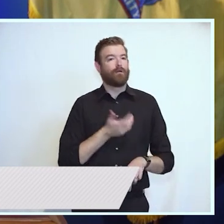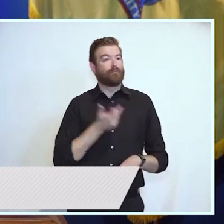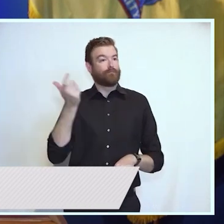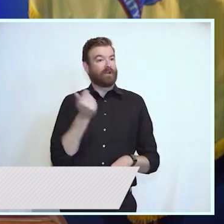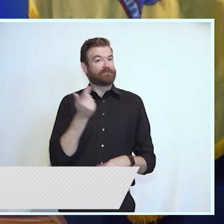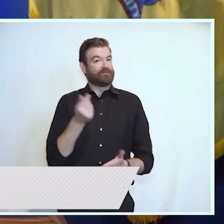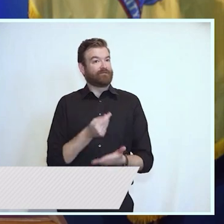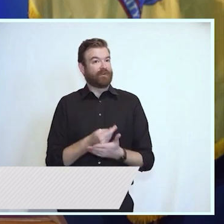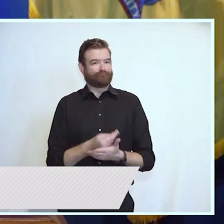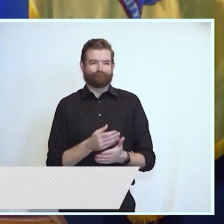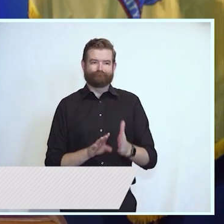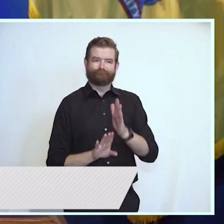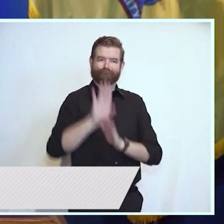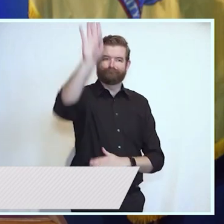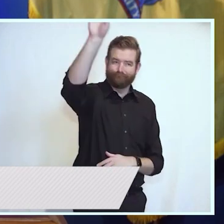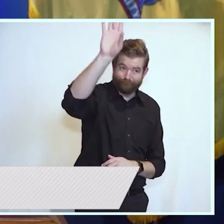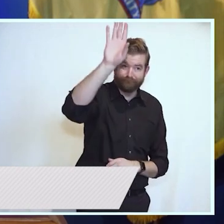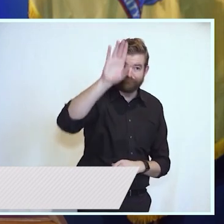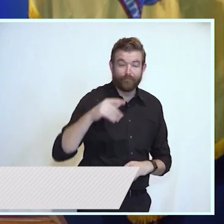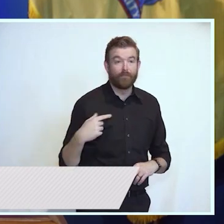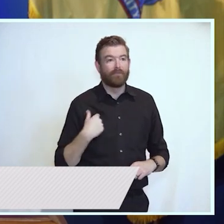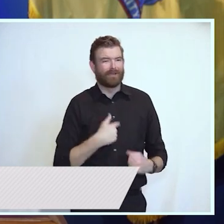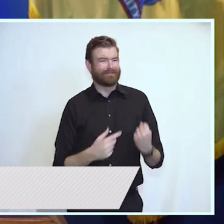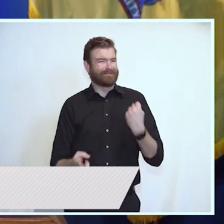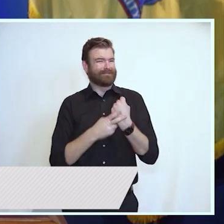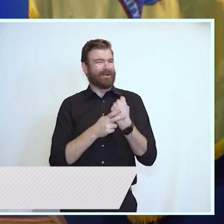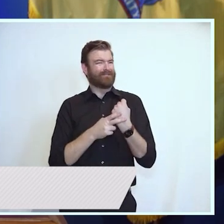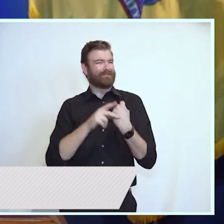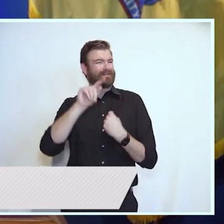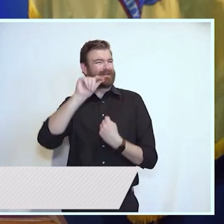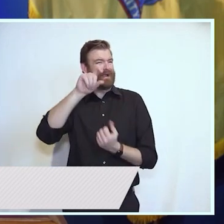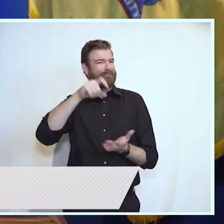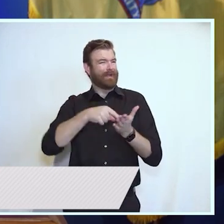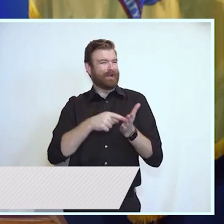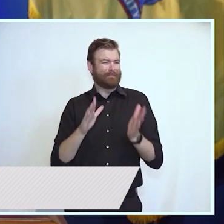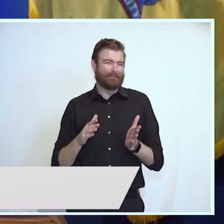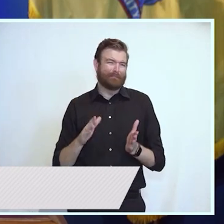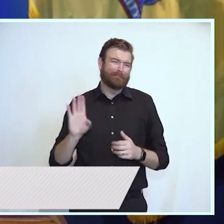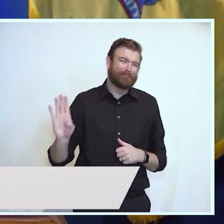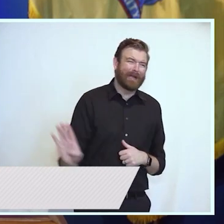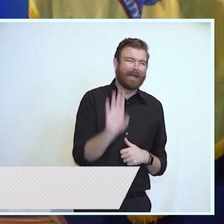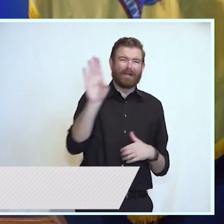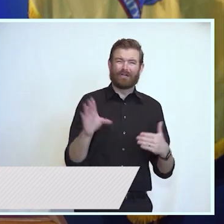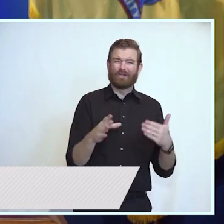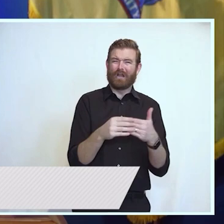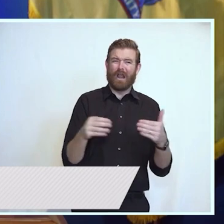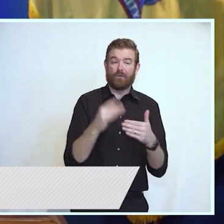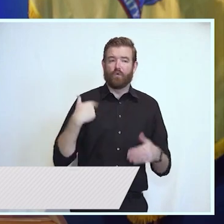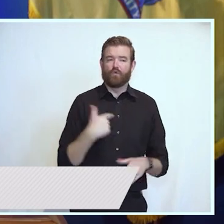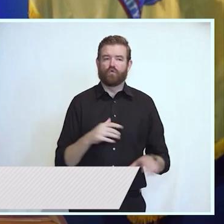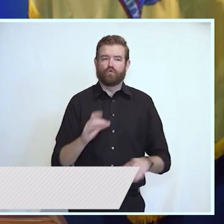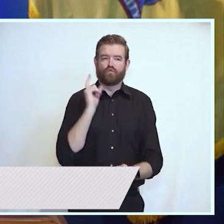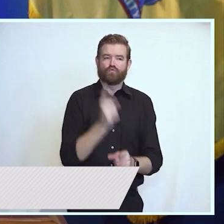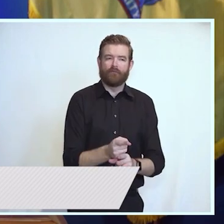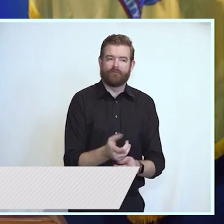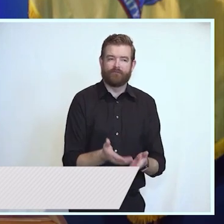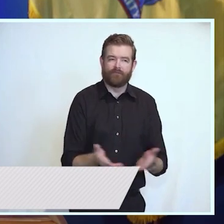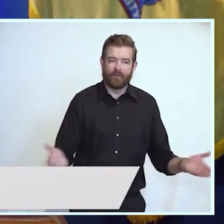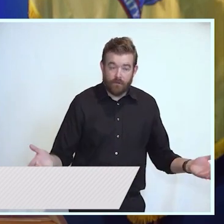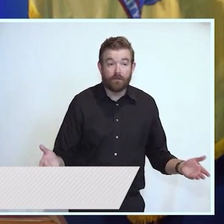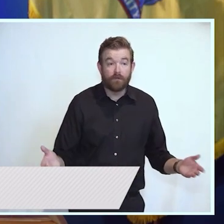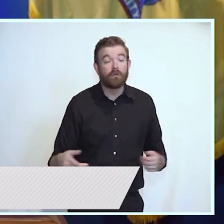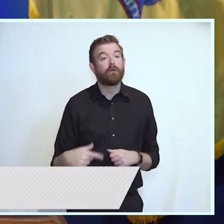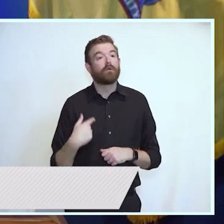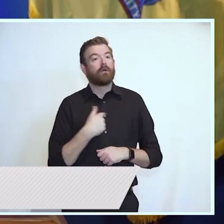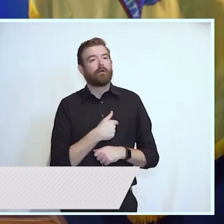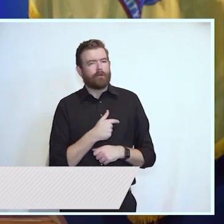billions of dollars by living up to our obligation today. We also reined in the cost of public employee and retiree health